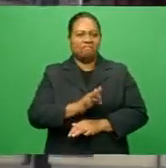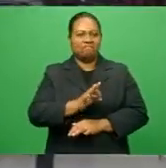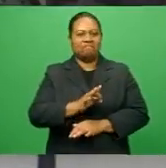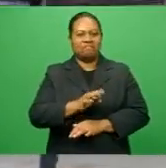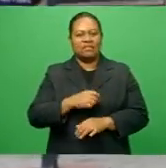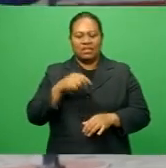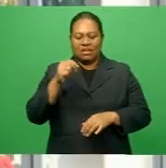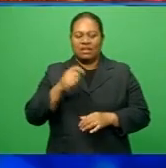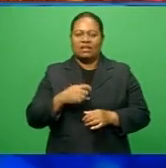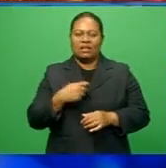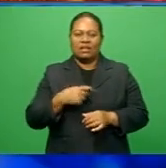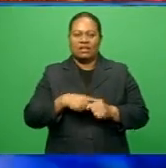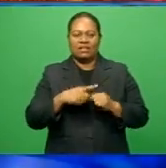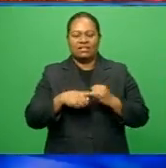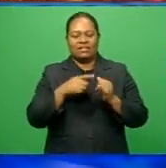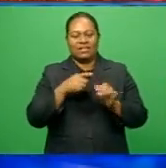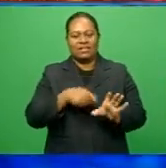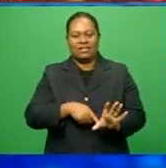-end.